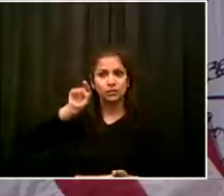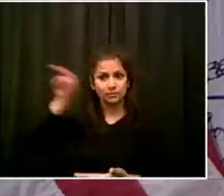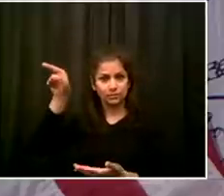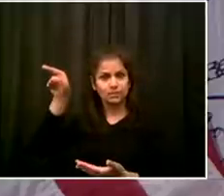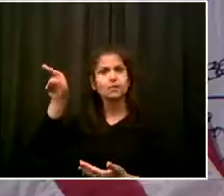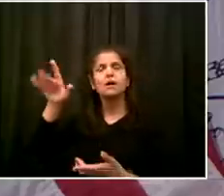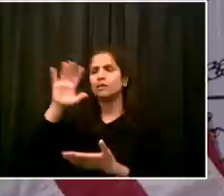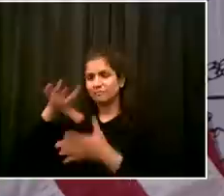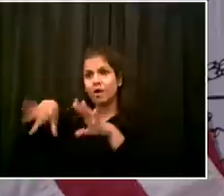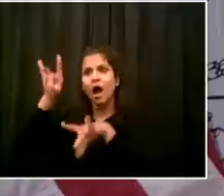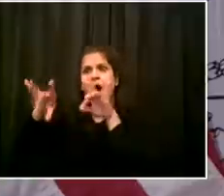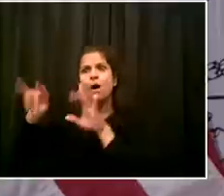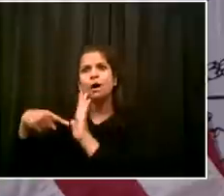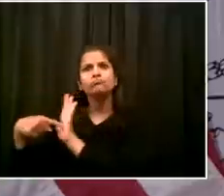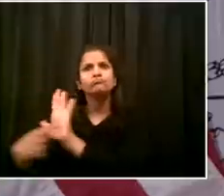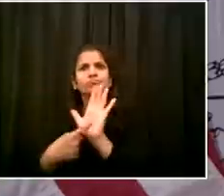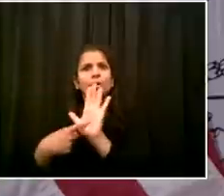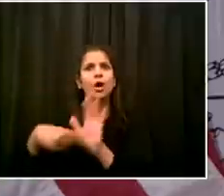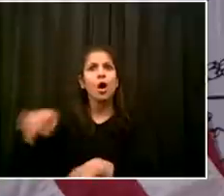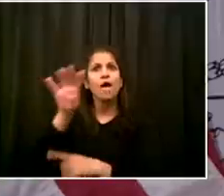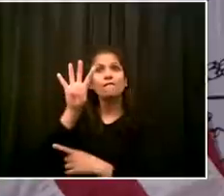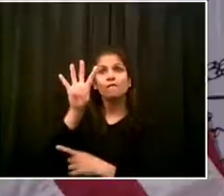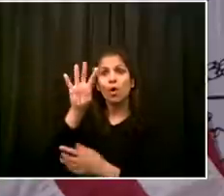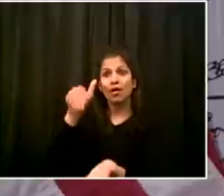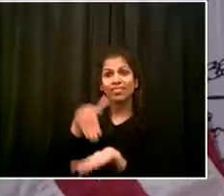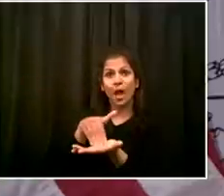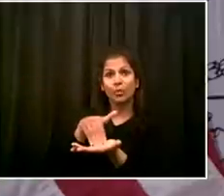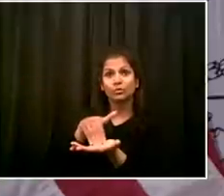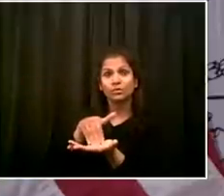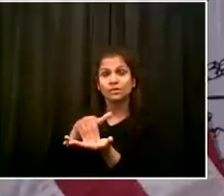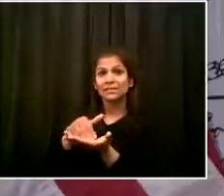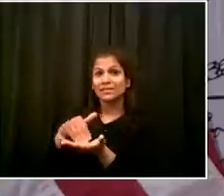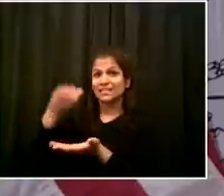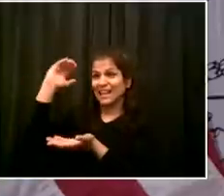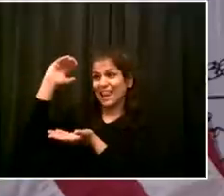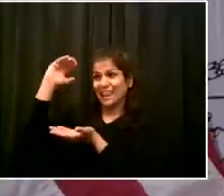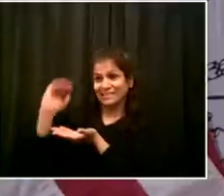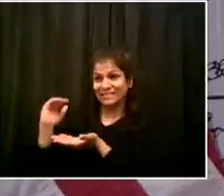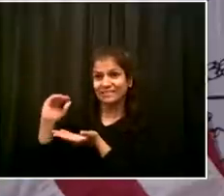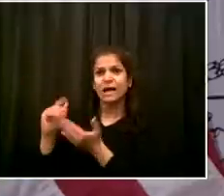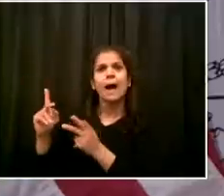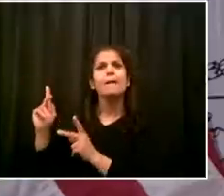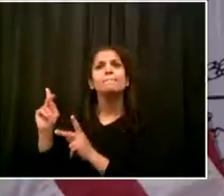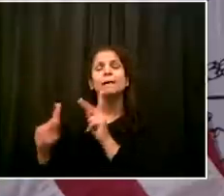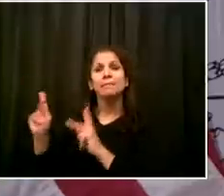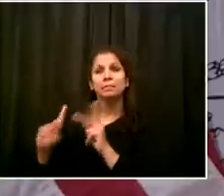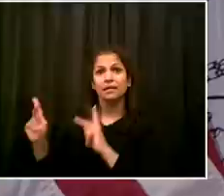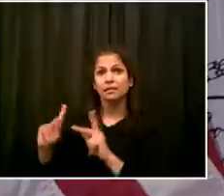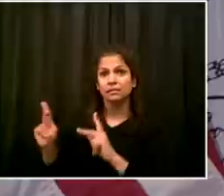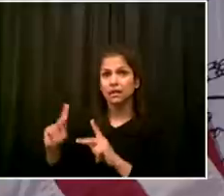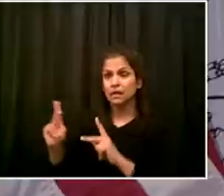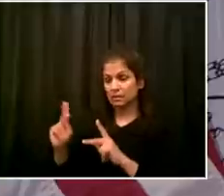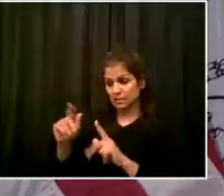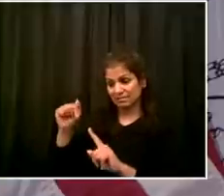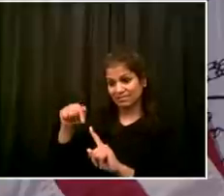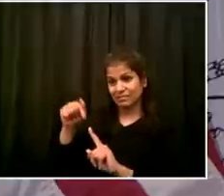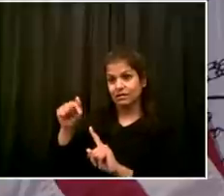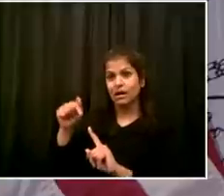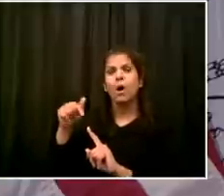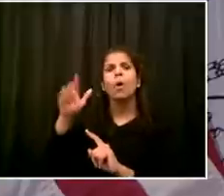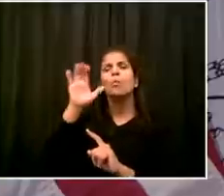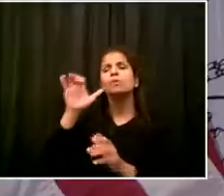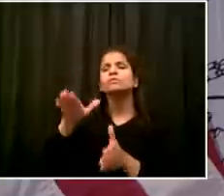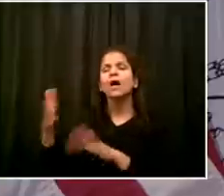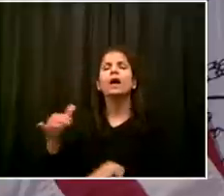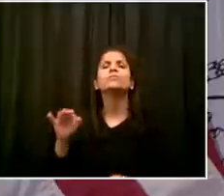who actually did if, you know, lockdown measures had been put in place a week earlier. So when you hear those